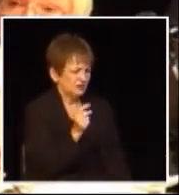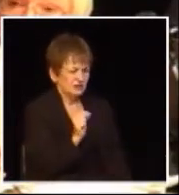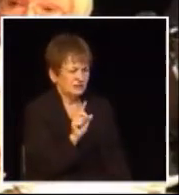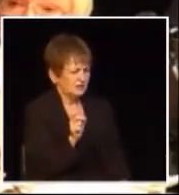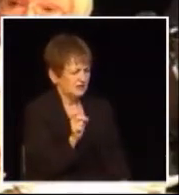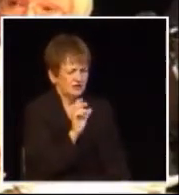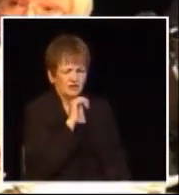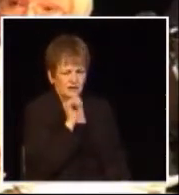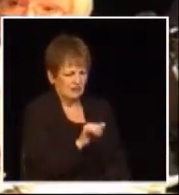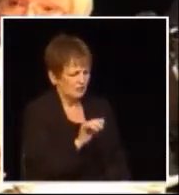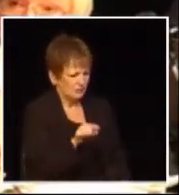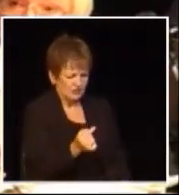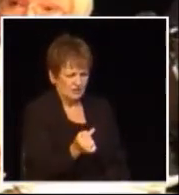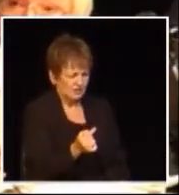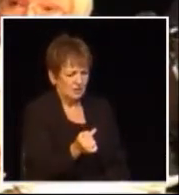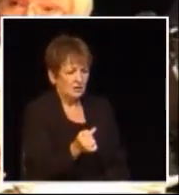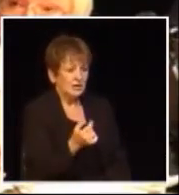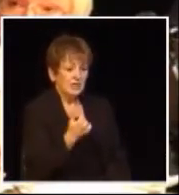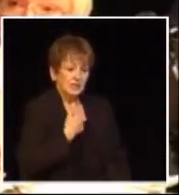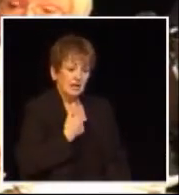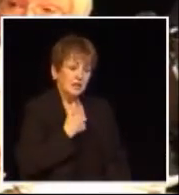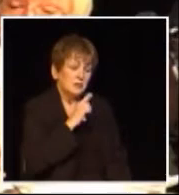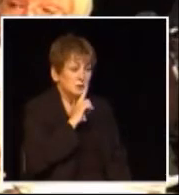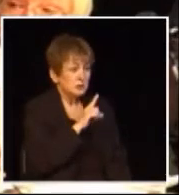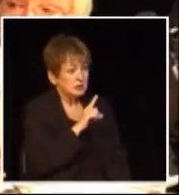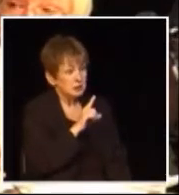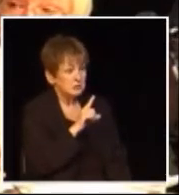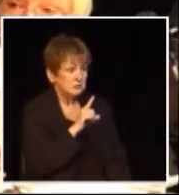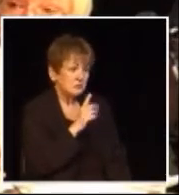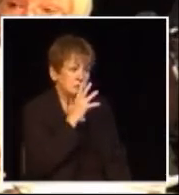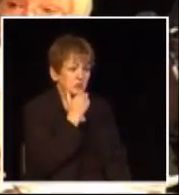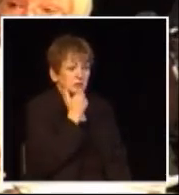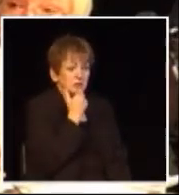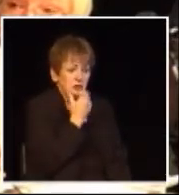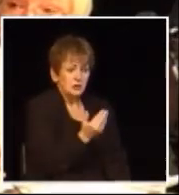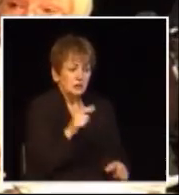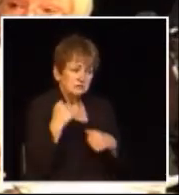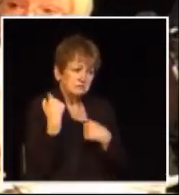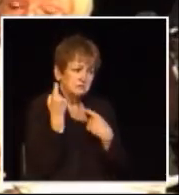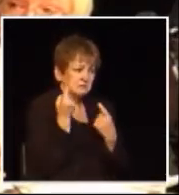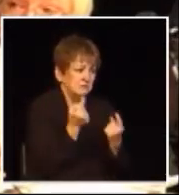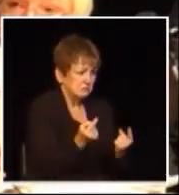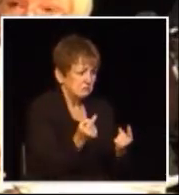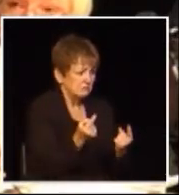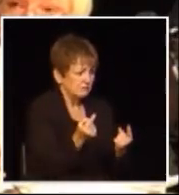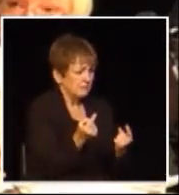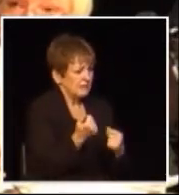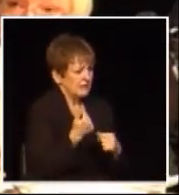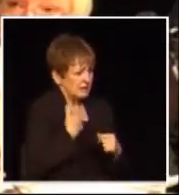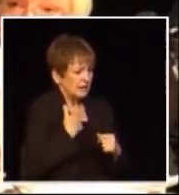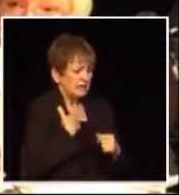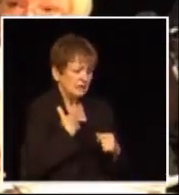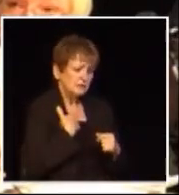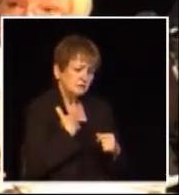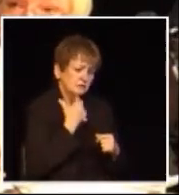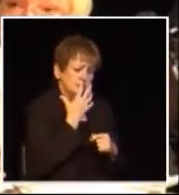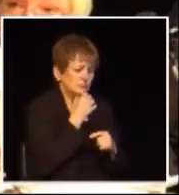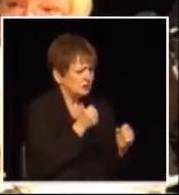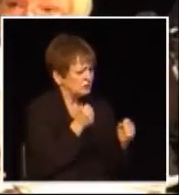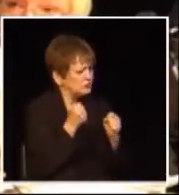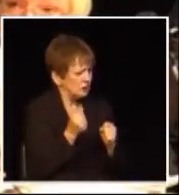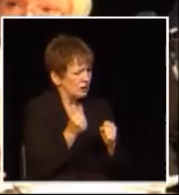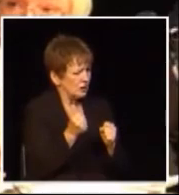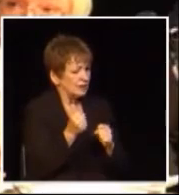affecting the world economy and Canada has done very well overall so we're